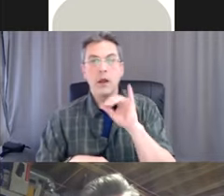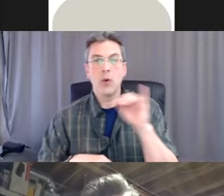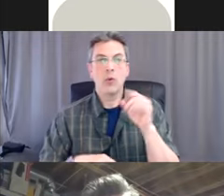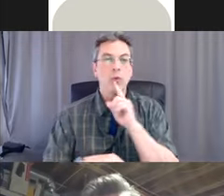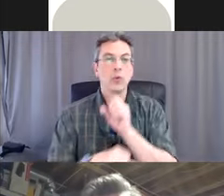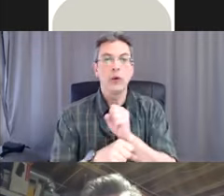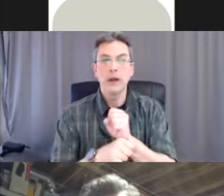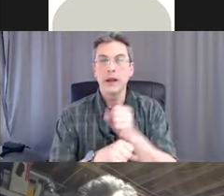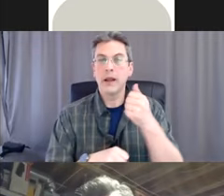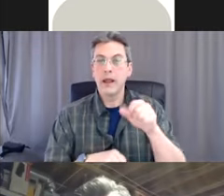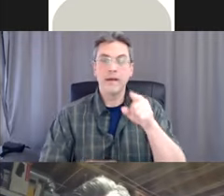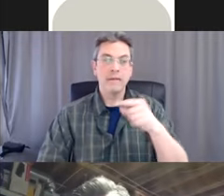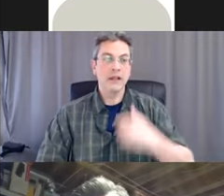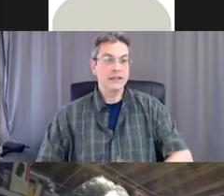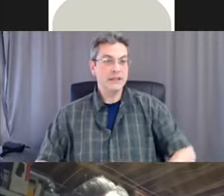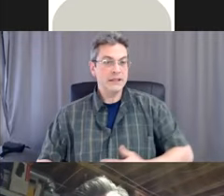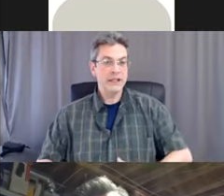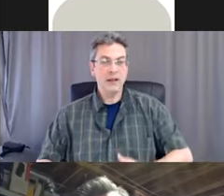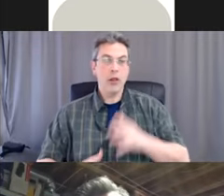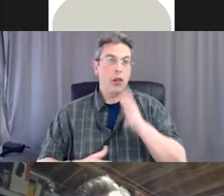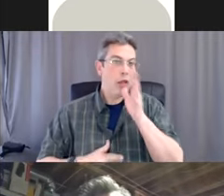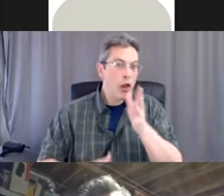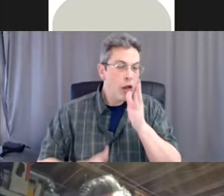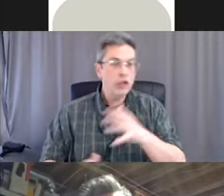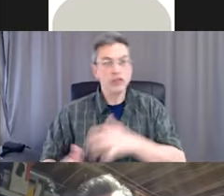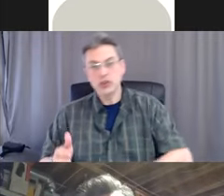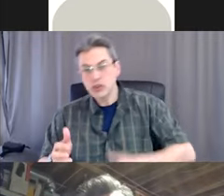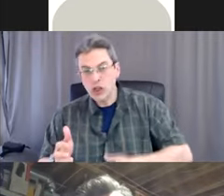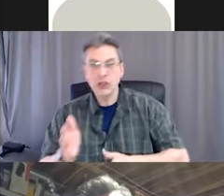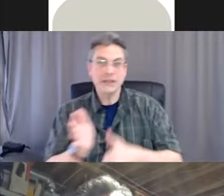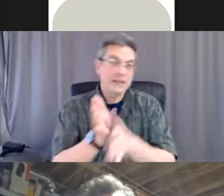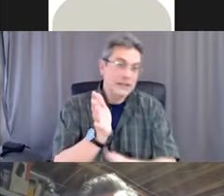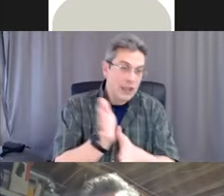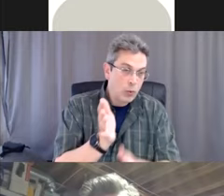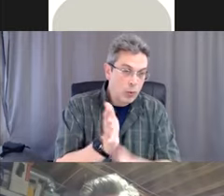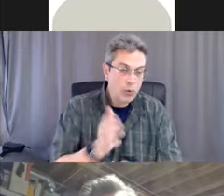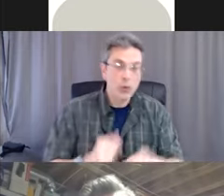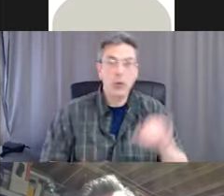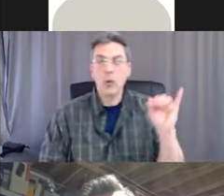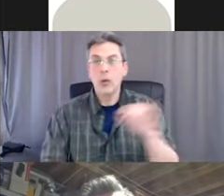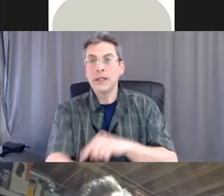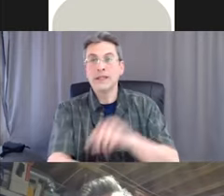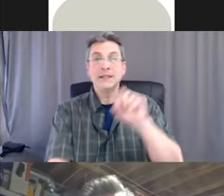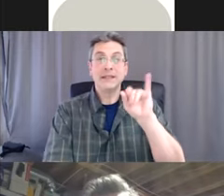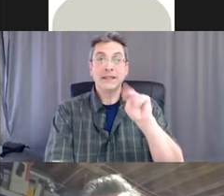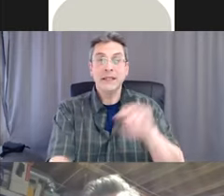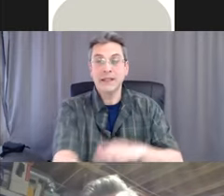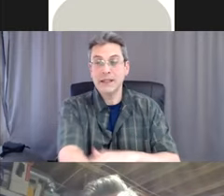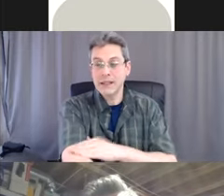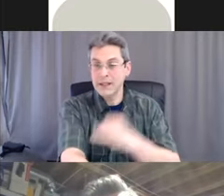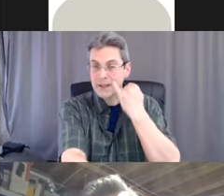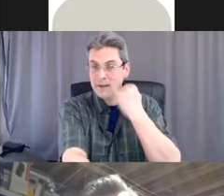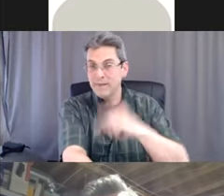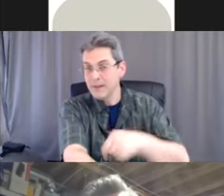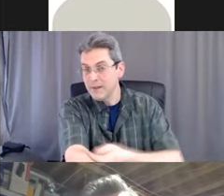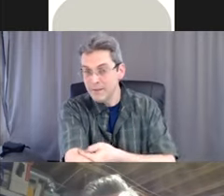wound, any IV infiltration sites, anybody who's got ports or central access lines for dialysis or